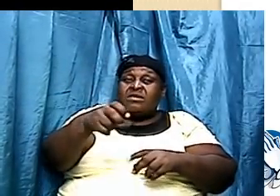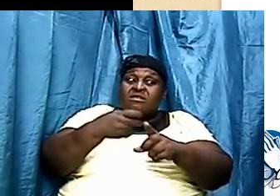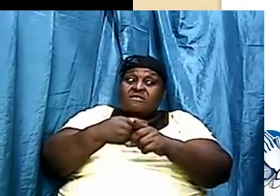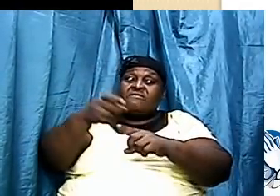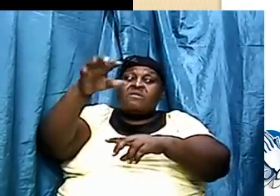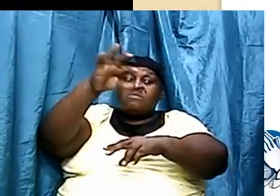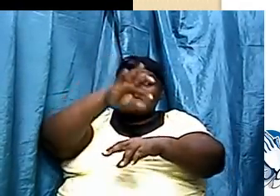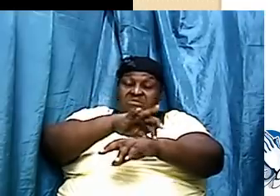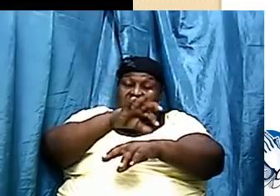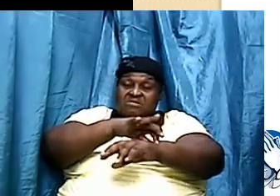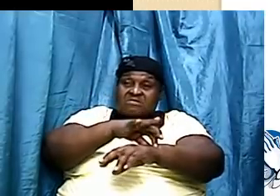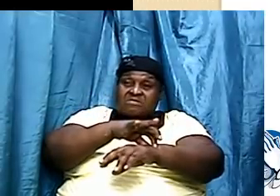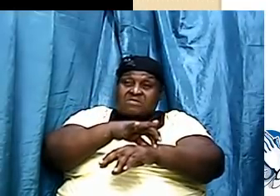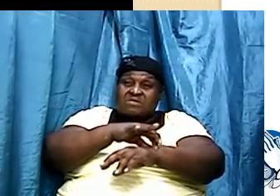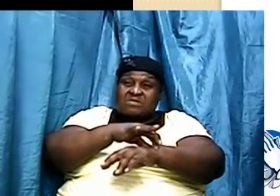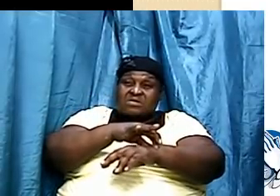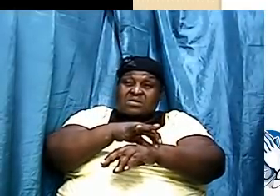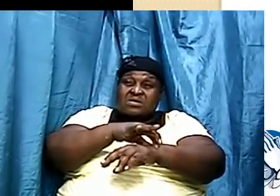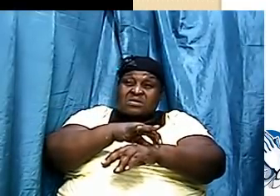of our Milky way none